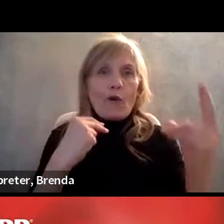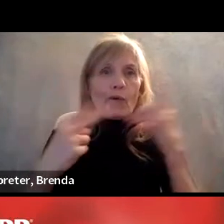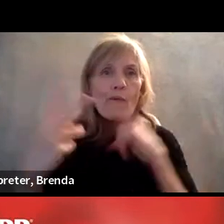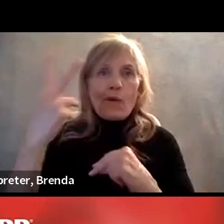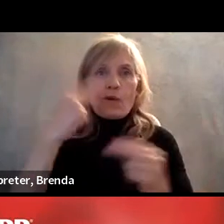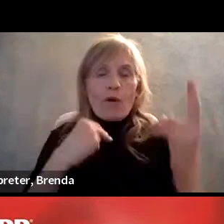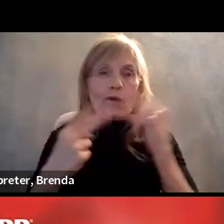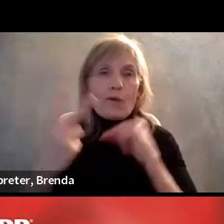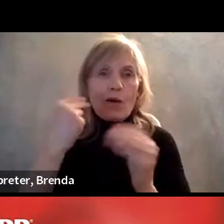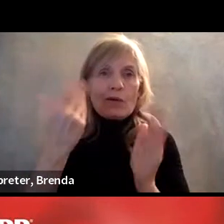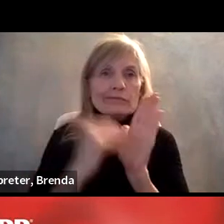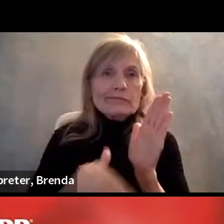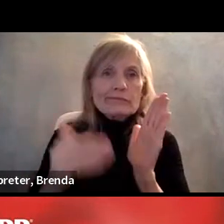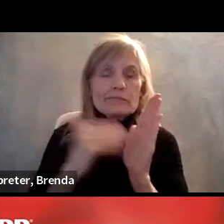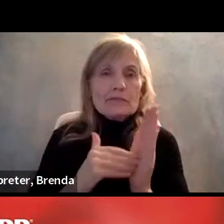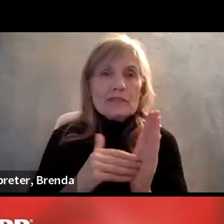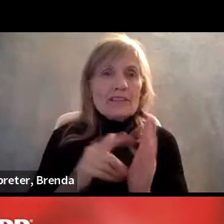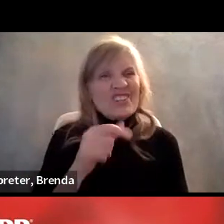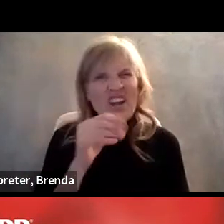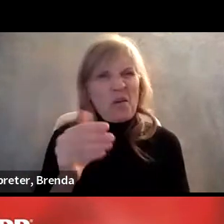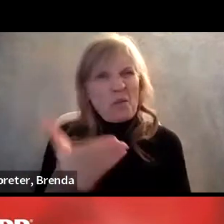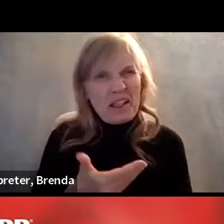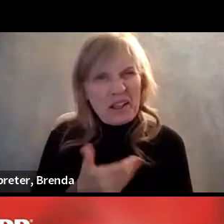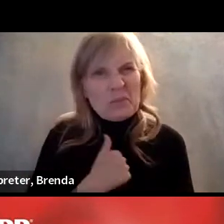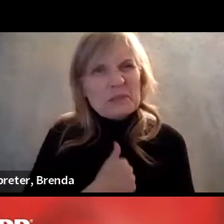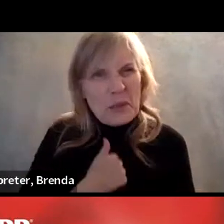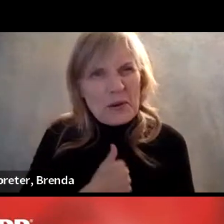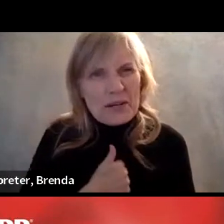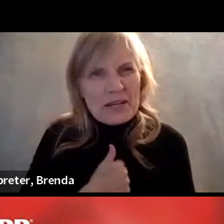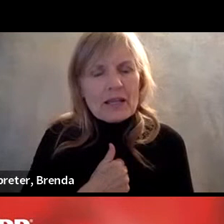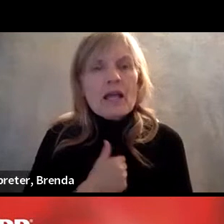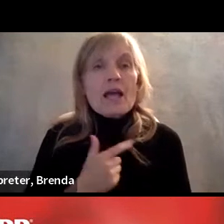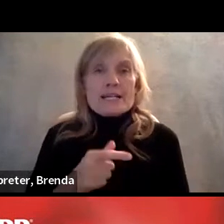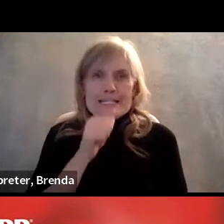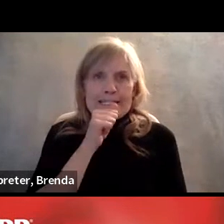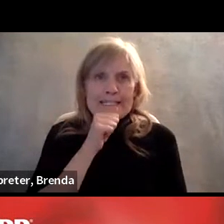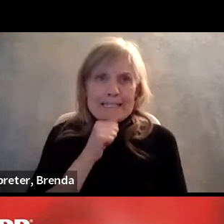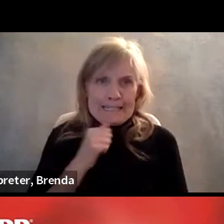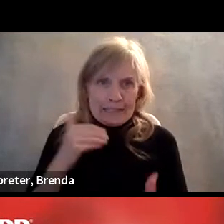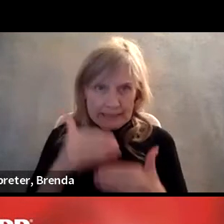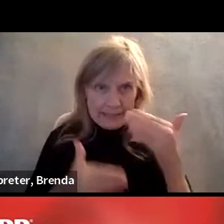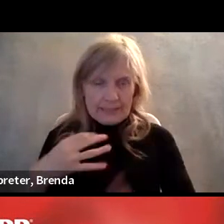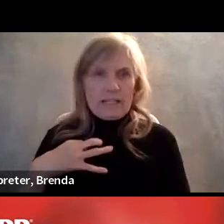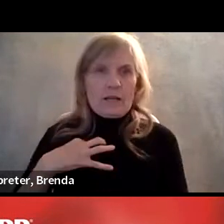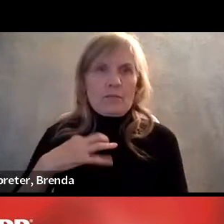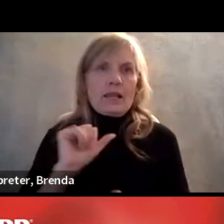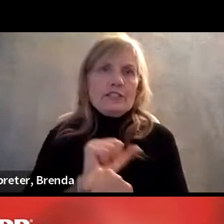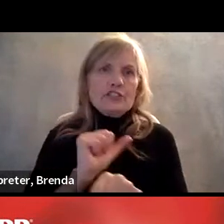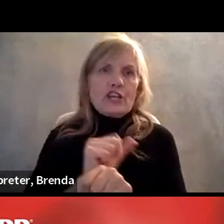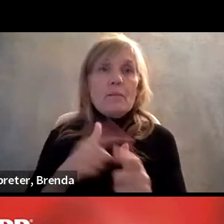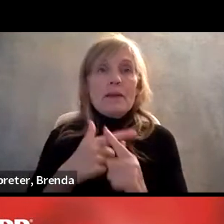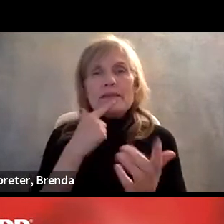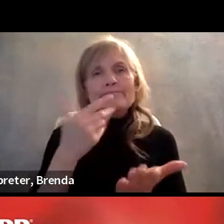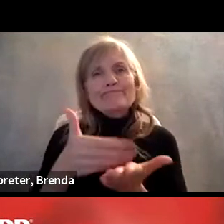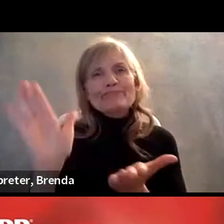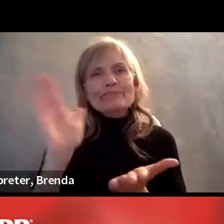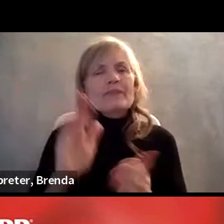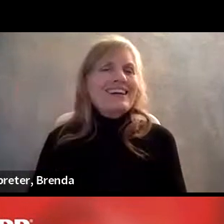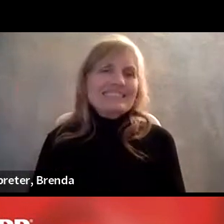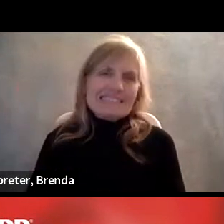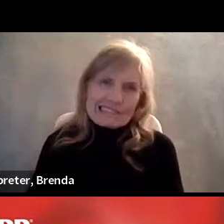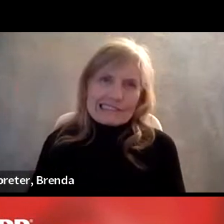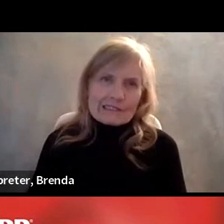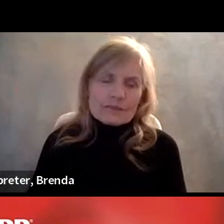that they're not welcomed after they go through the daunting process of applying, um, choose a background, um,